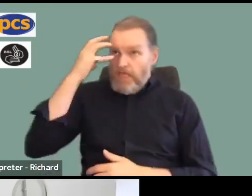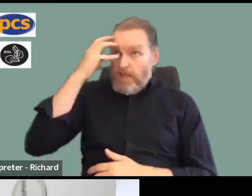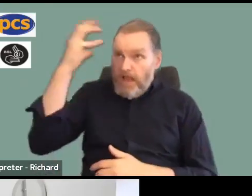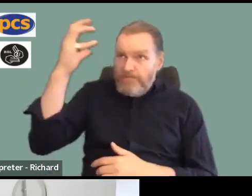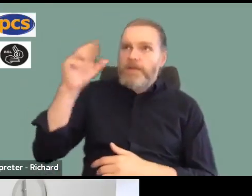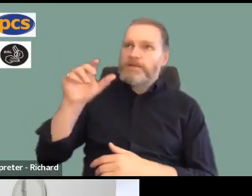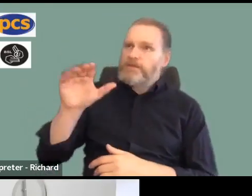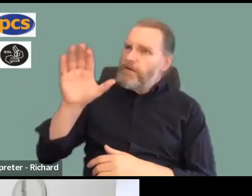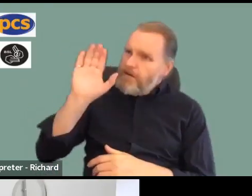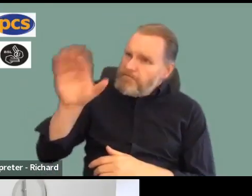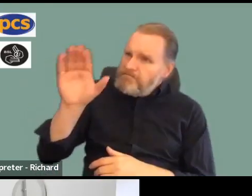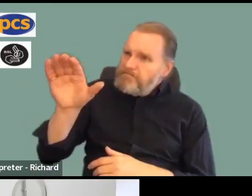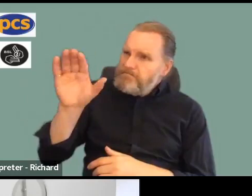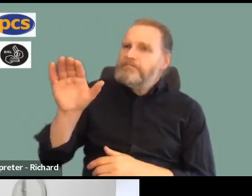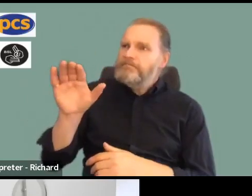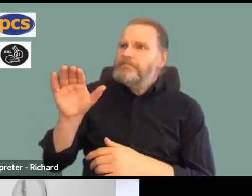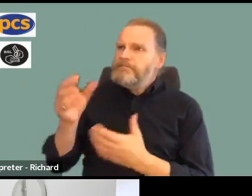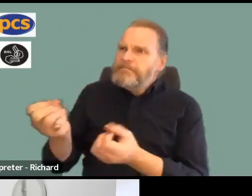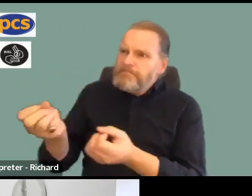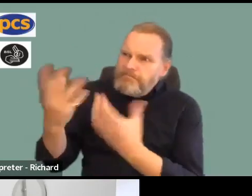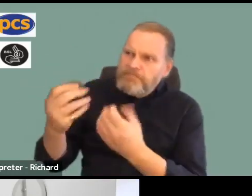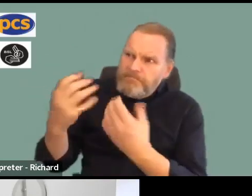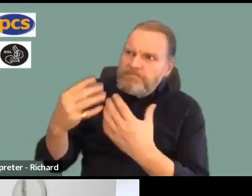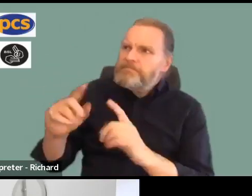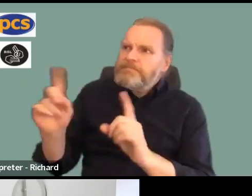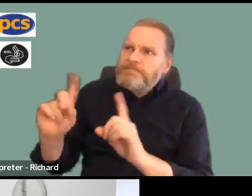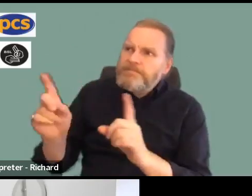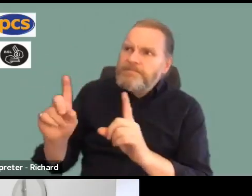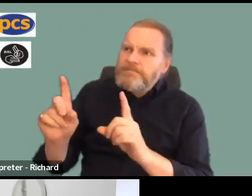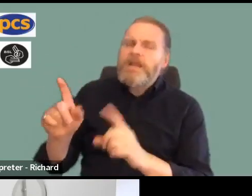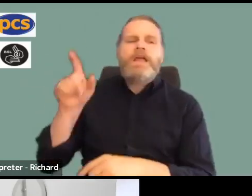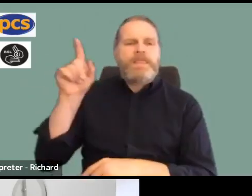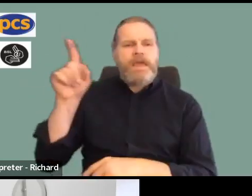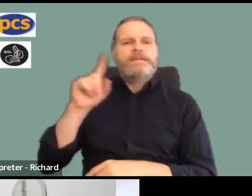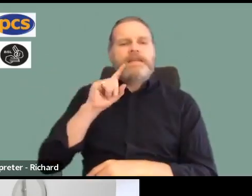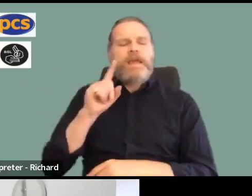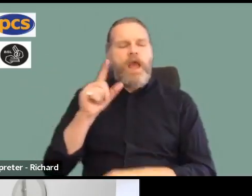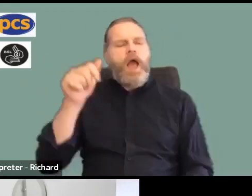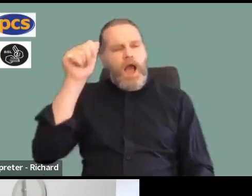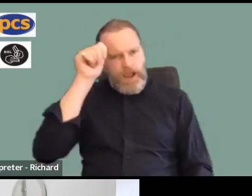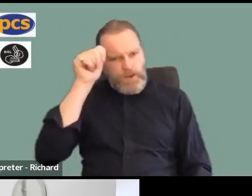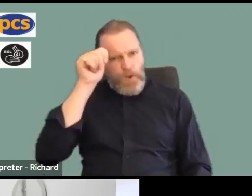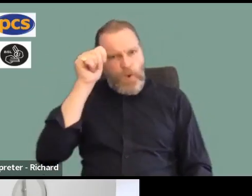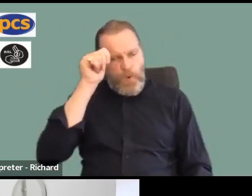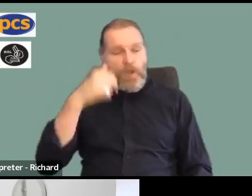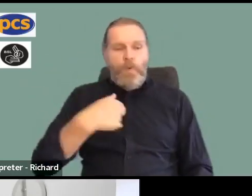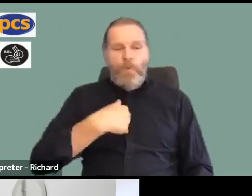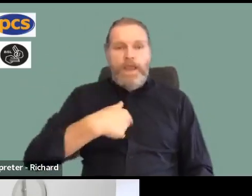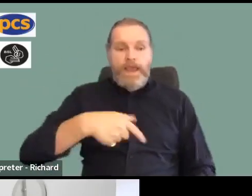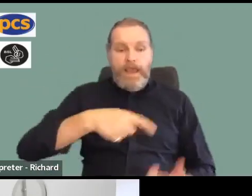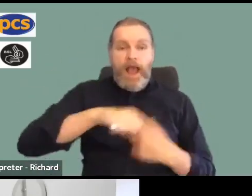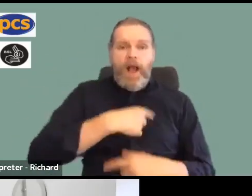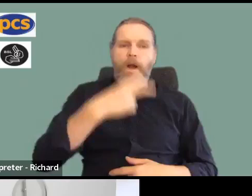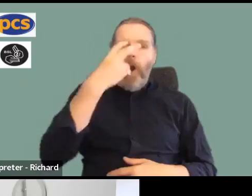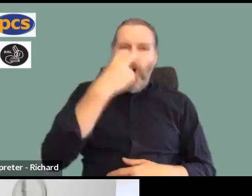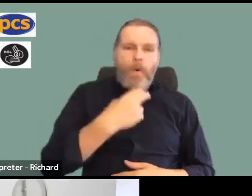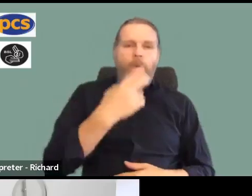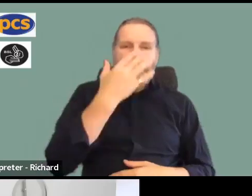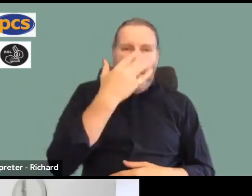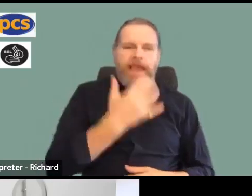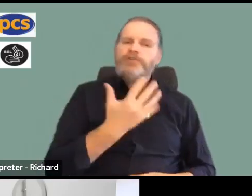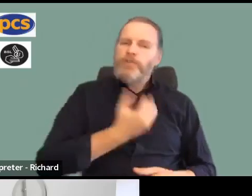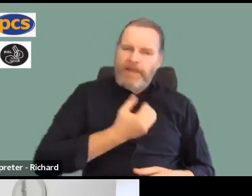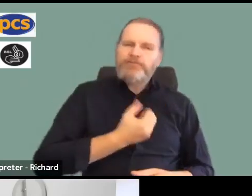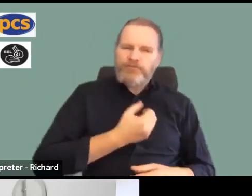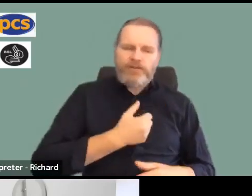centrally, have written to us to confirm that even though they know we are paying too much for our pension, if you're in the civil service pension